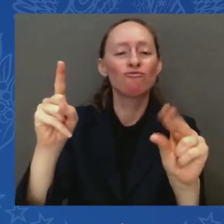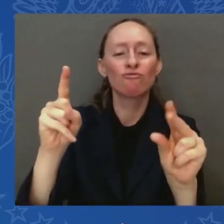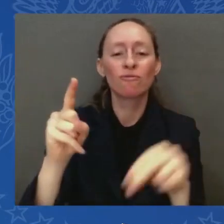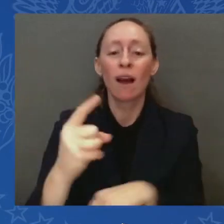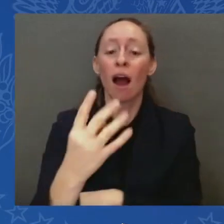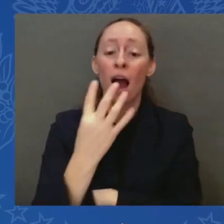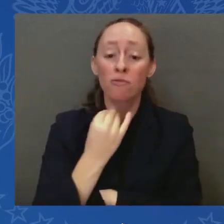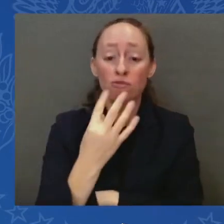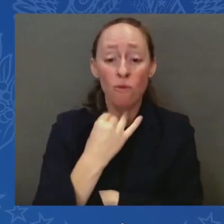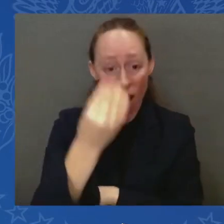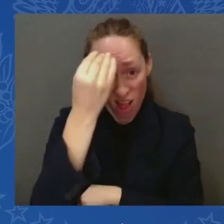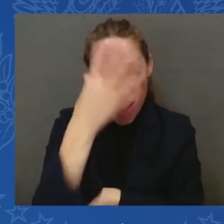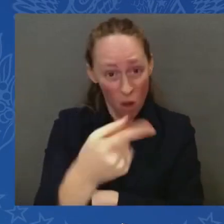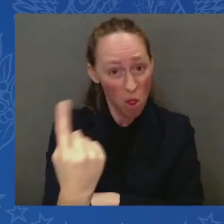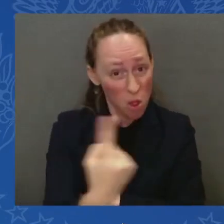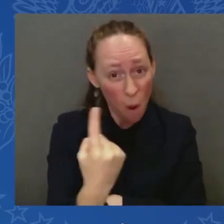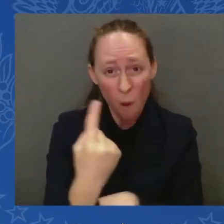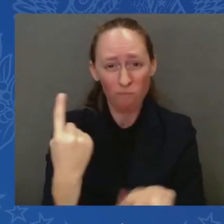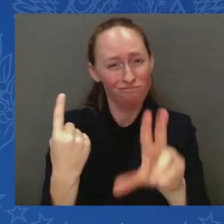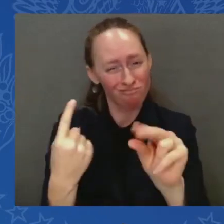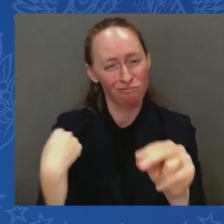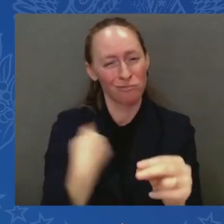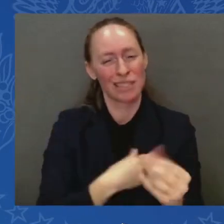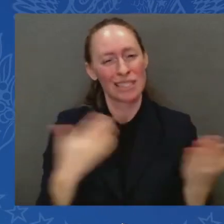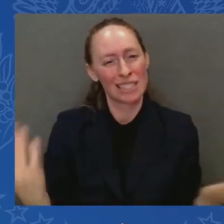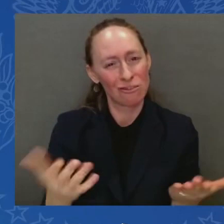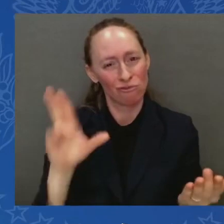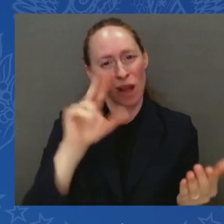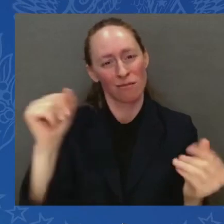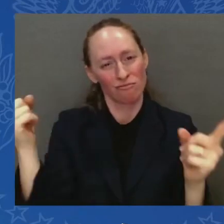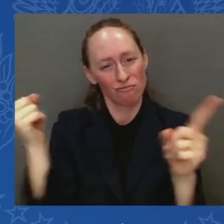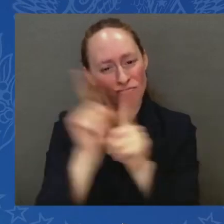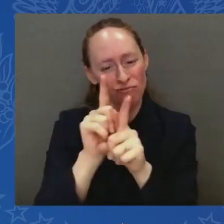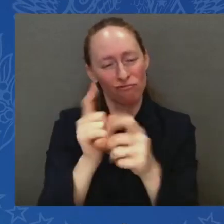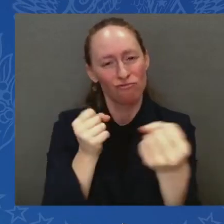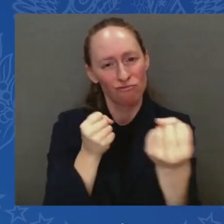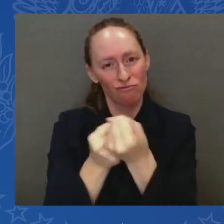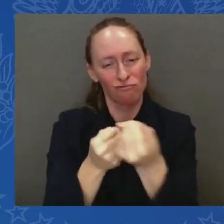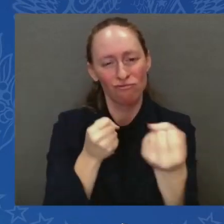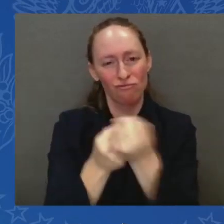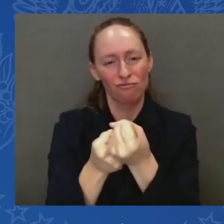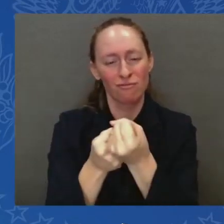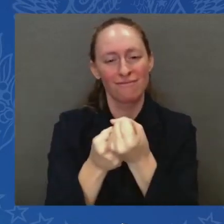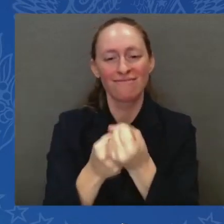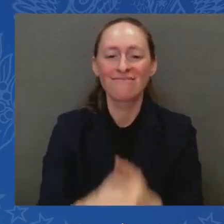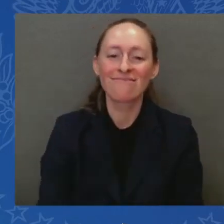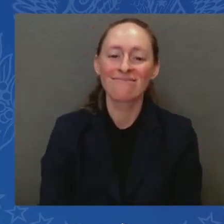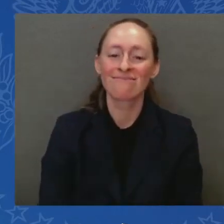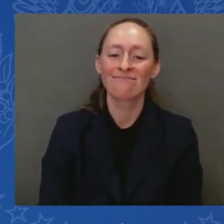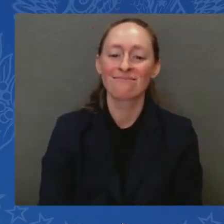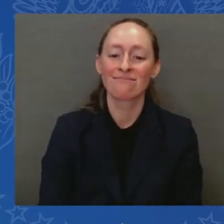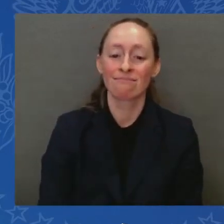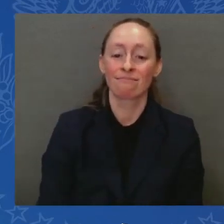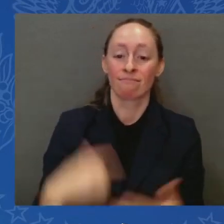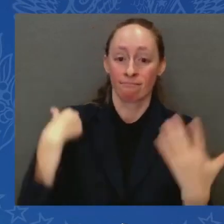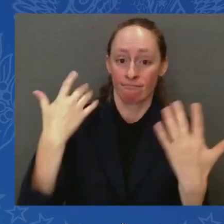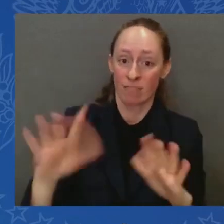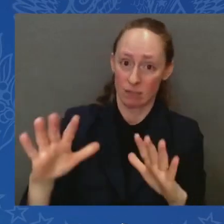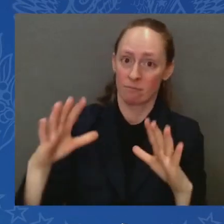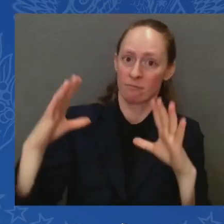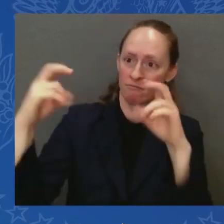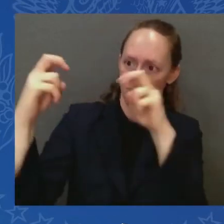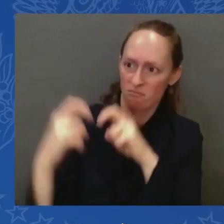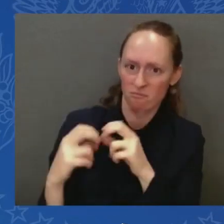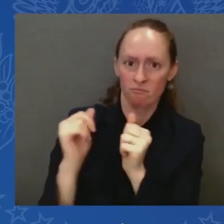told the story before, and I'll tell it again, of my first meeting with an Israeli prime minister 50 years ago as a young senator. I was sitting across from